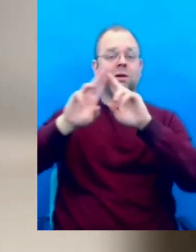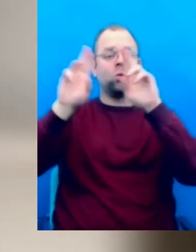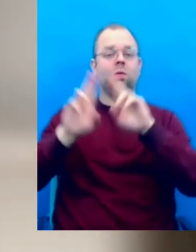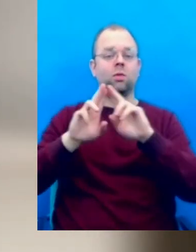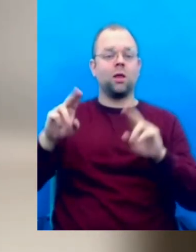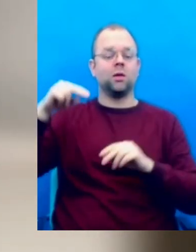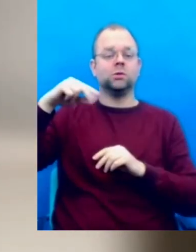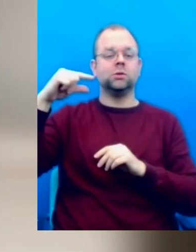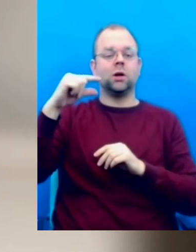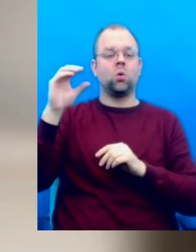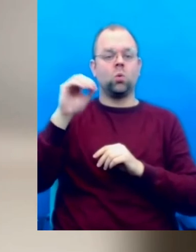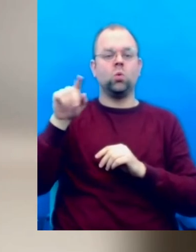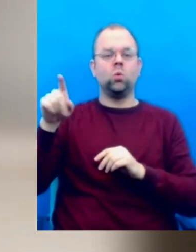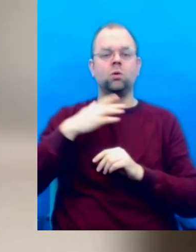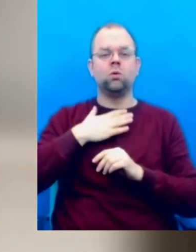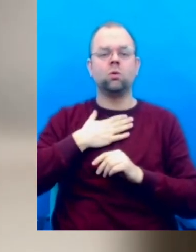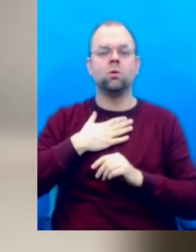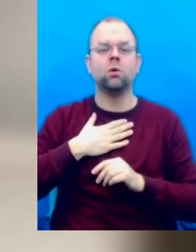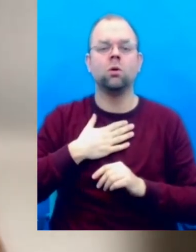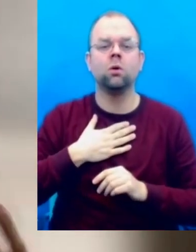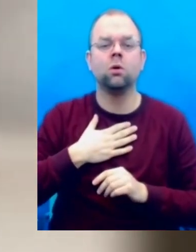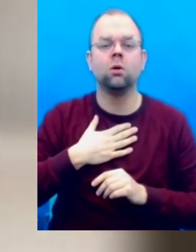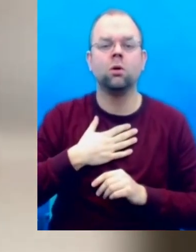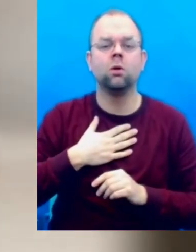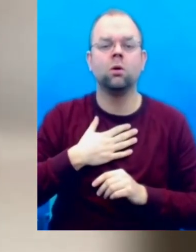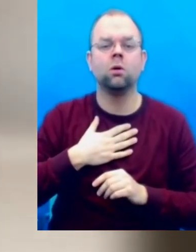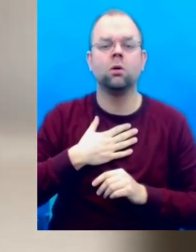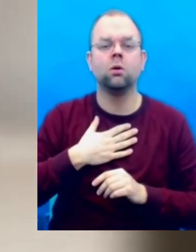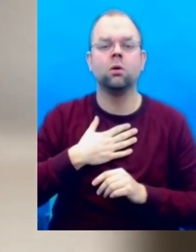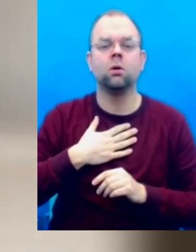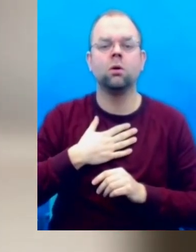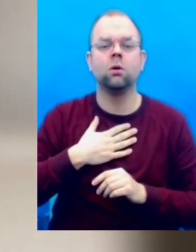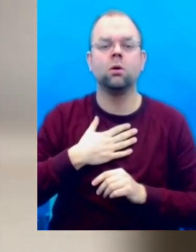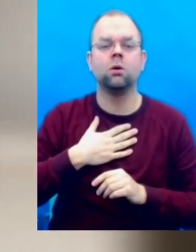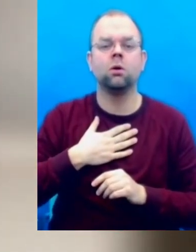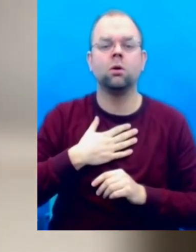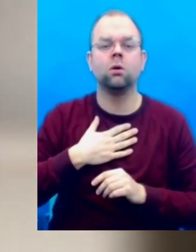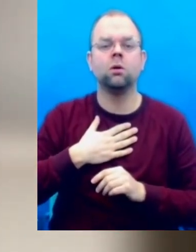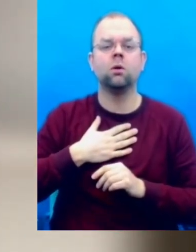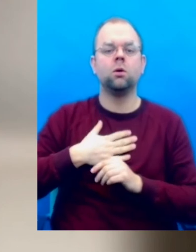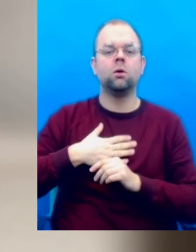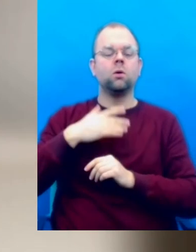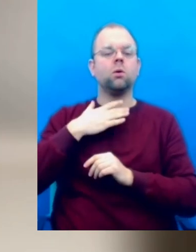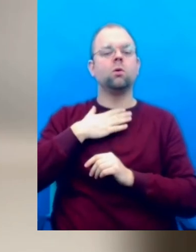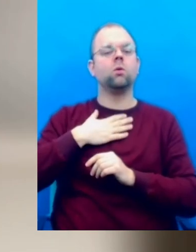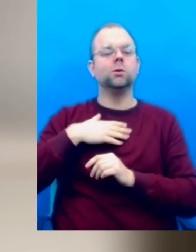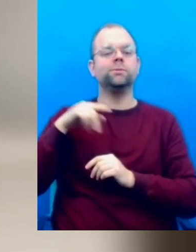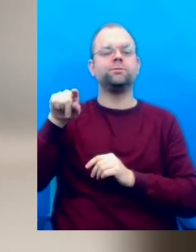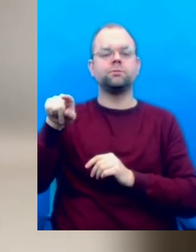respective area of operation. It could be, you know, a very large NGO operating in many countries